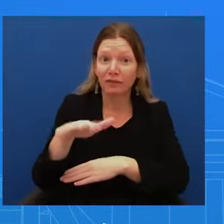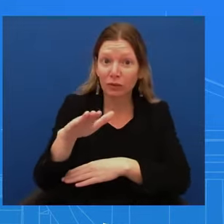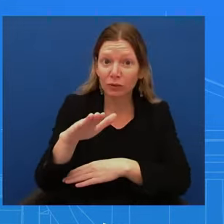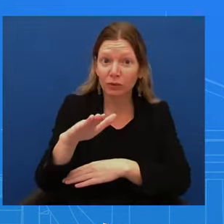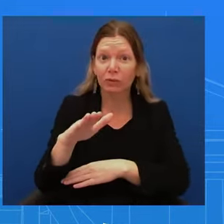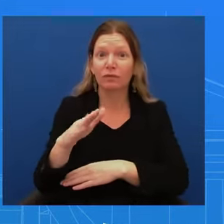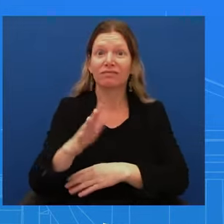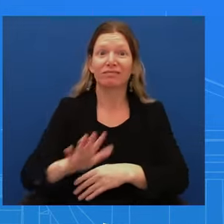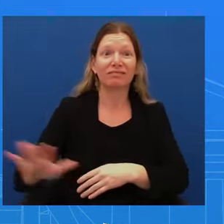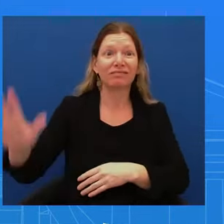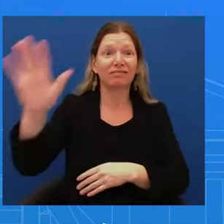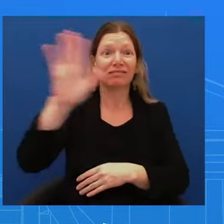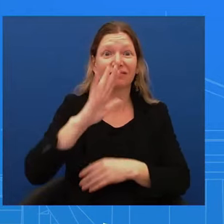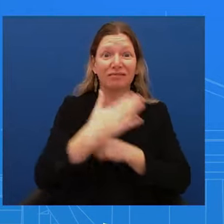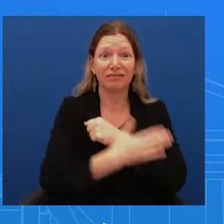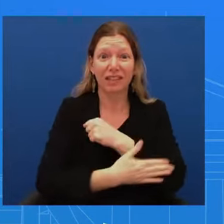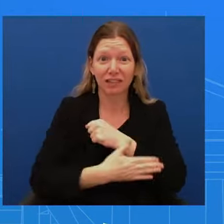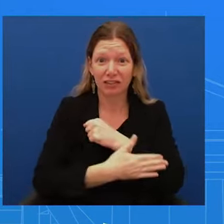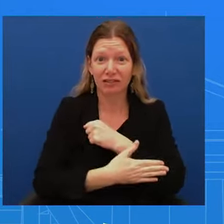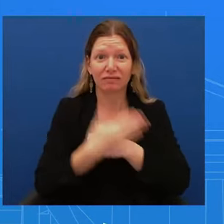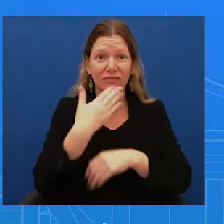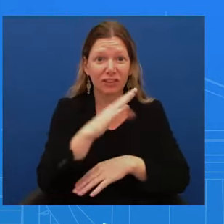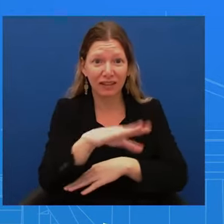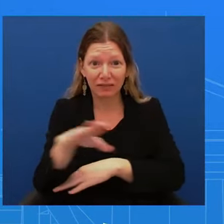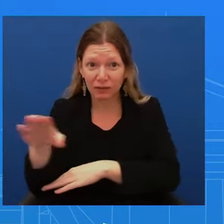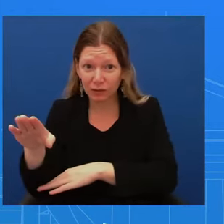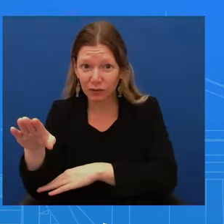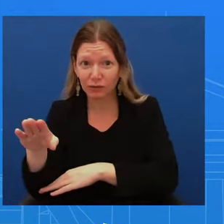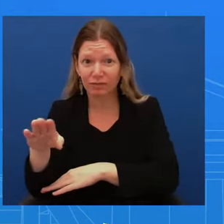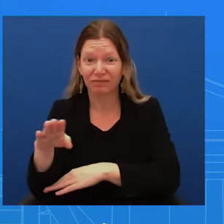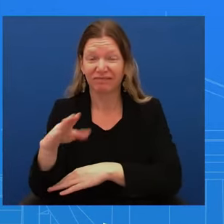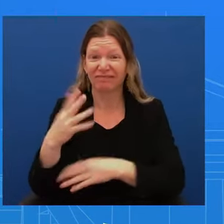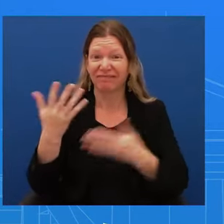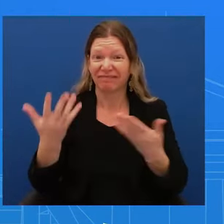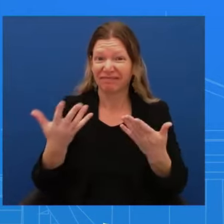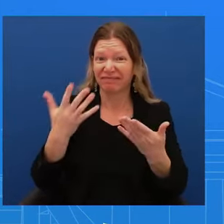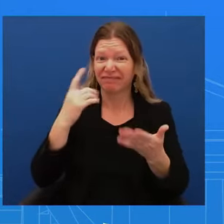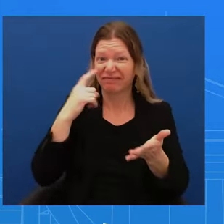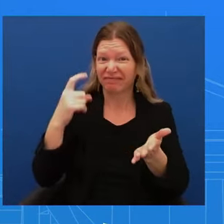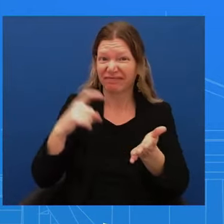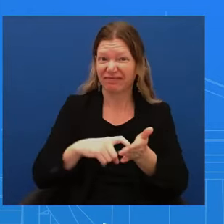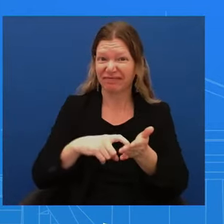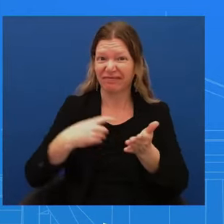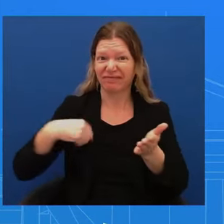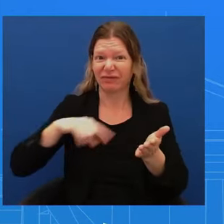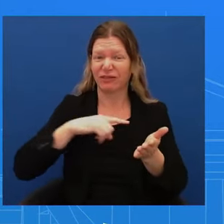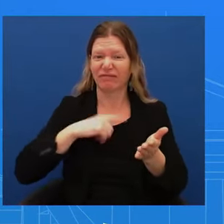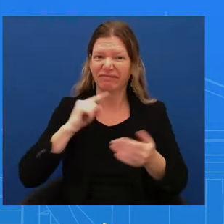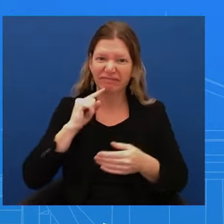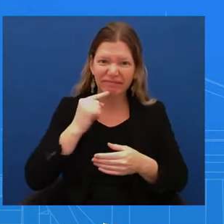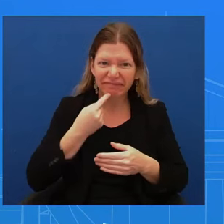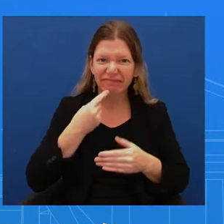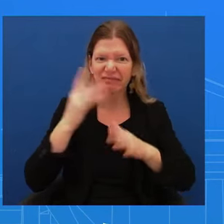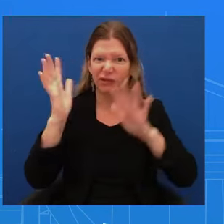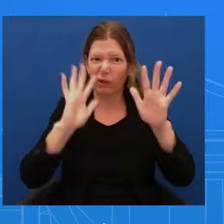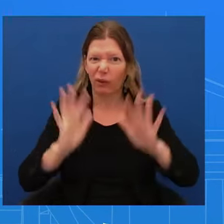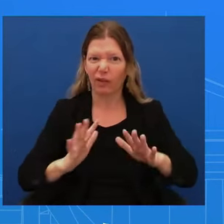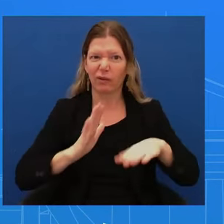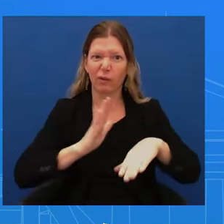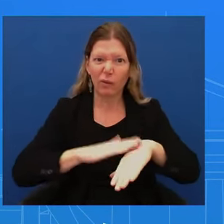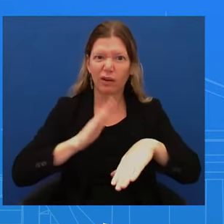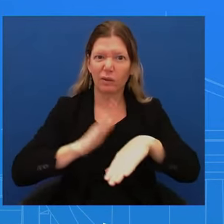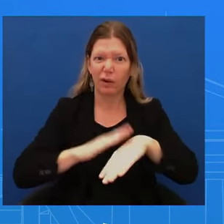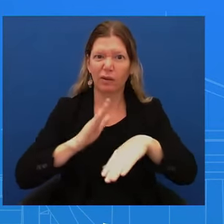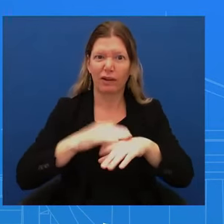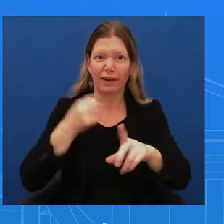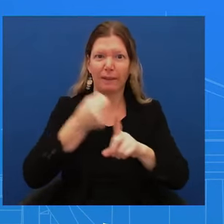Across the country, as we can see, we're seeing severe weather warnings and impacts from blizzards out west to heavy rains and high wind in